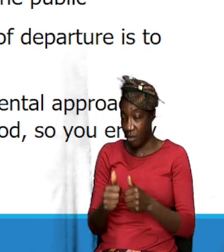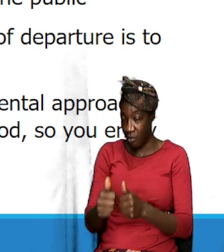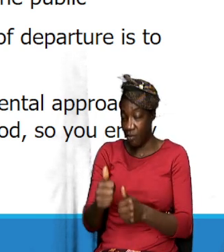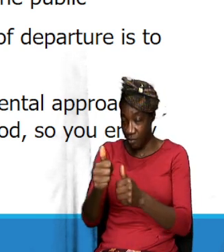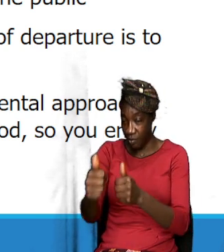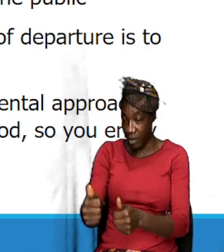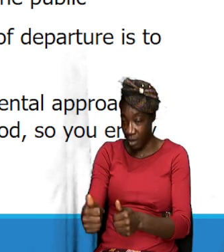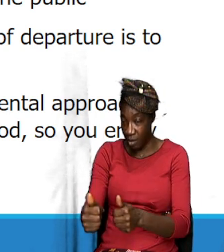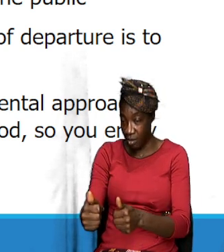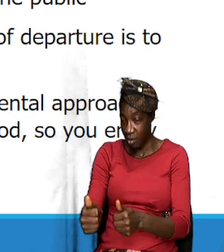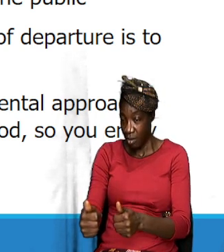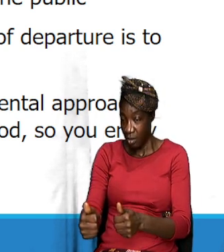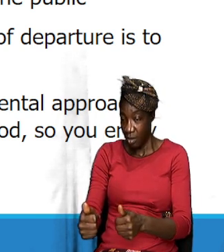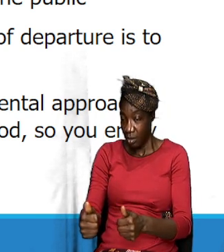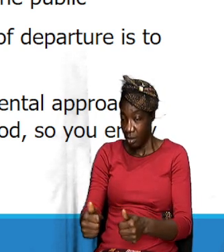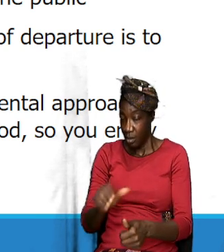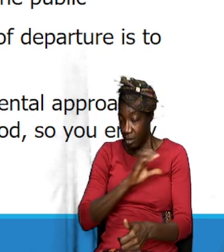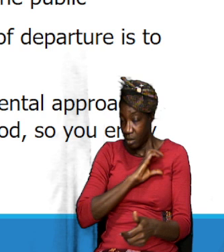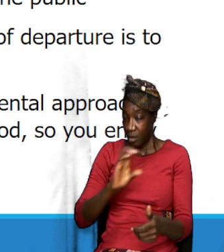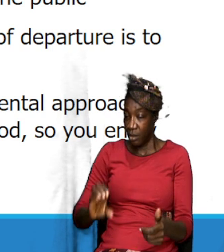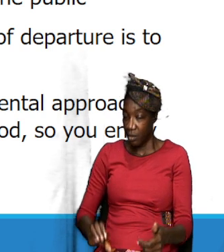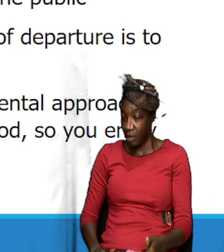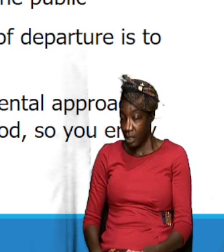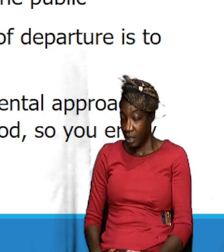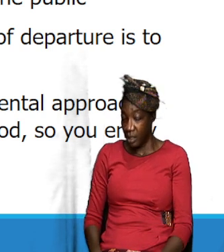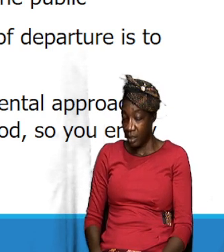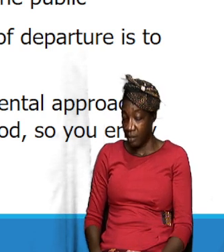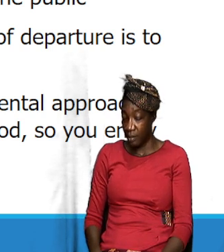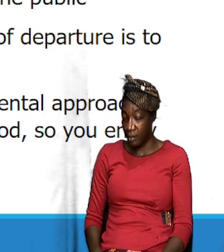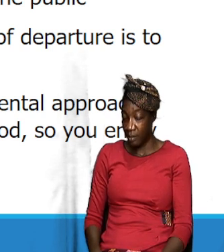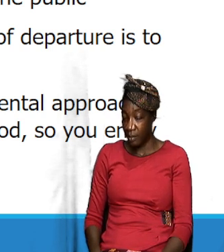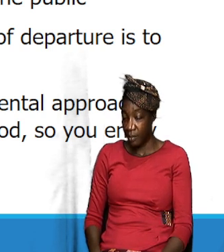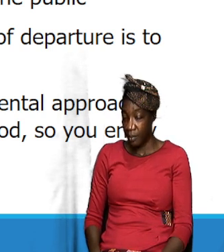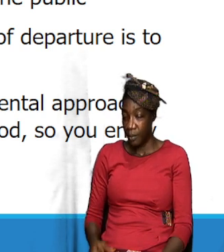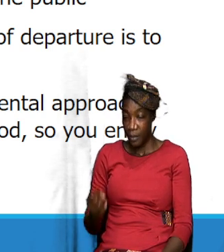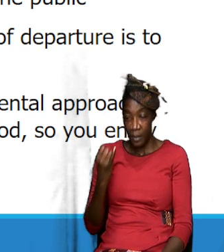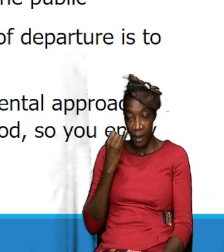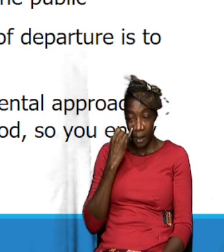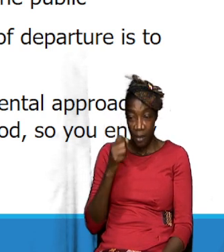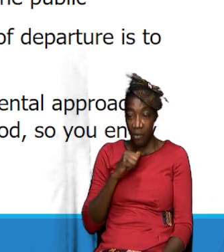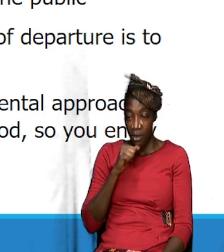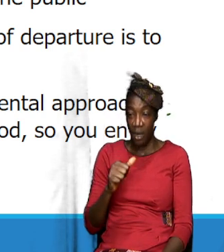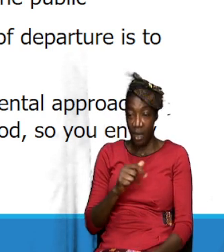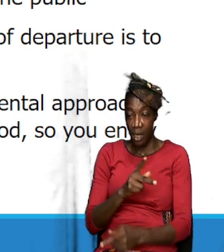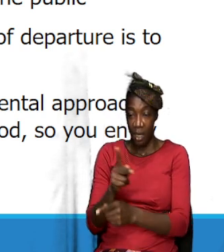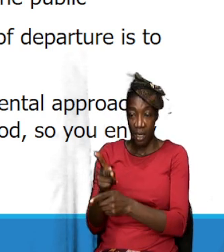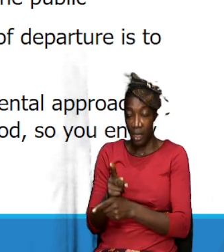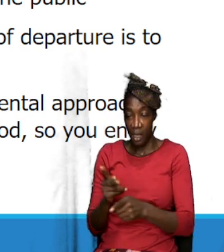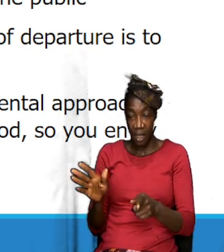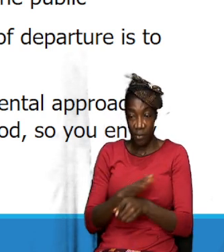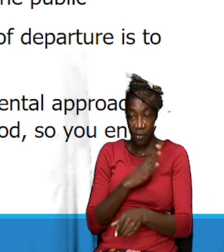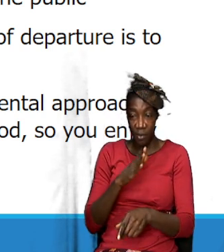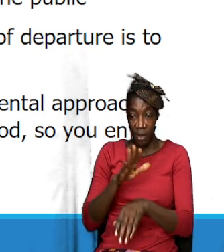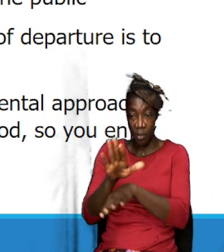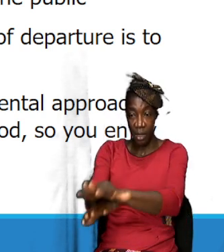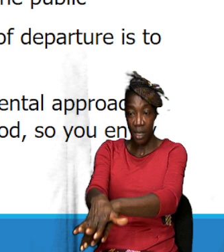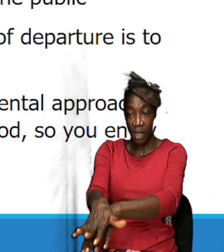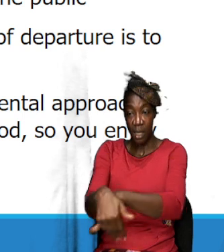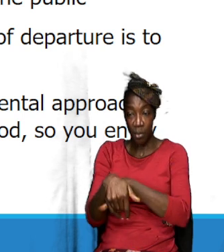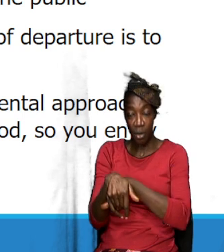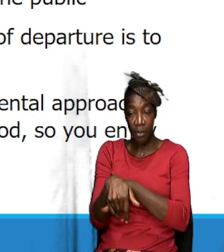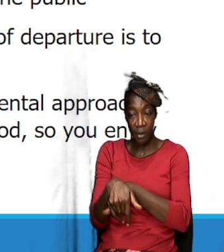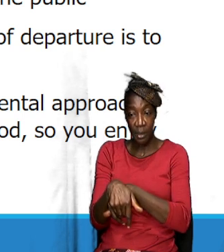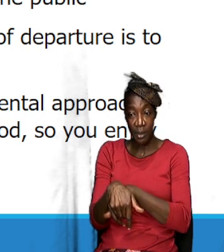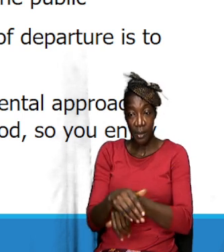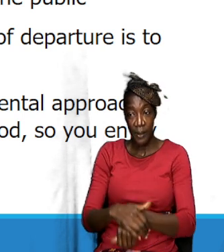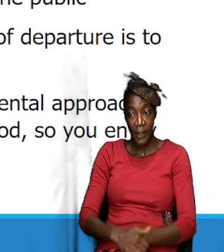to act like him. We have to be careful because if we are not careful, we may end up with hypocrisy. And I tell you what